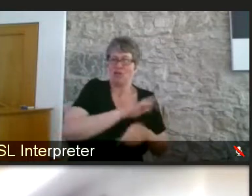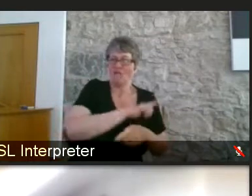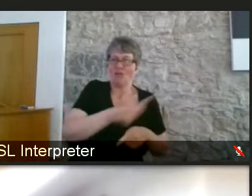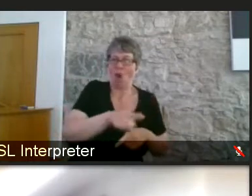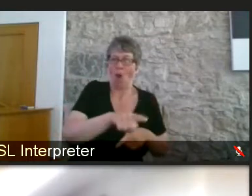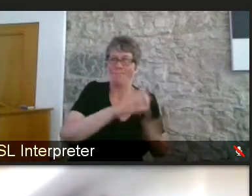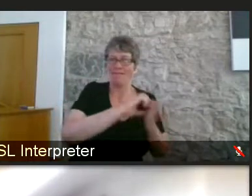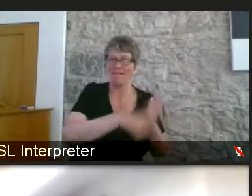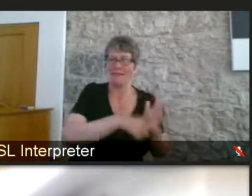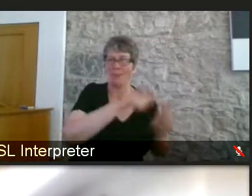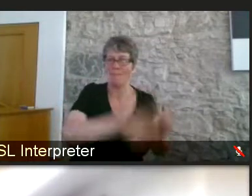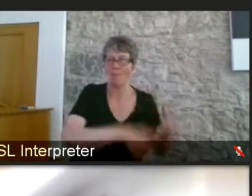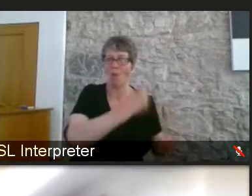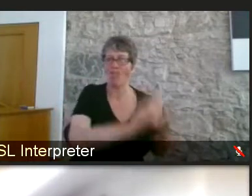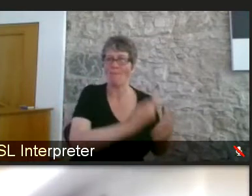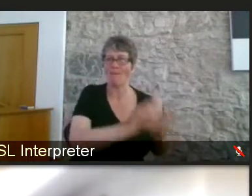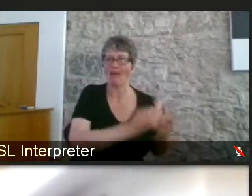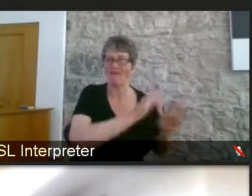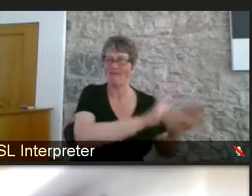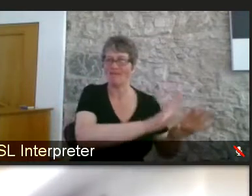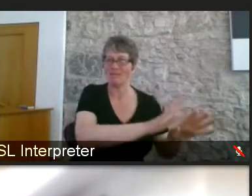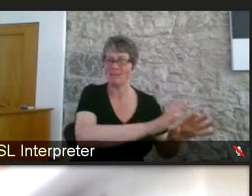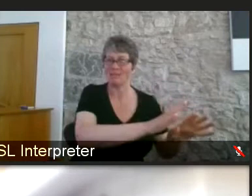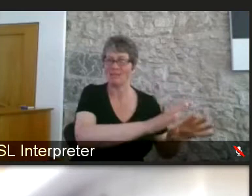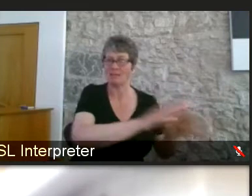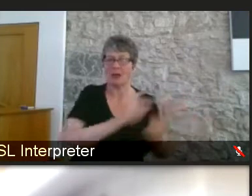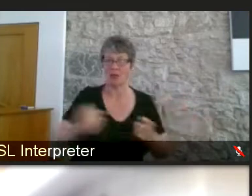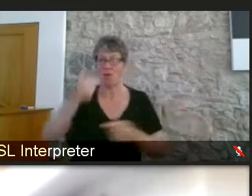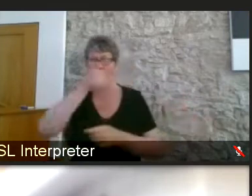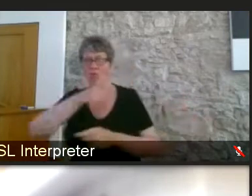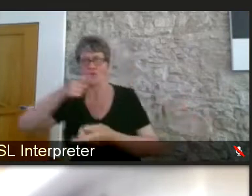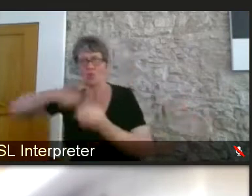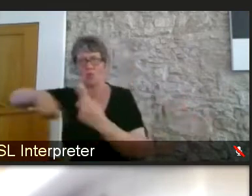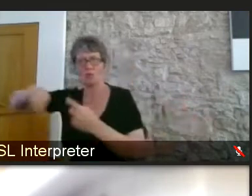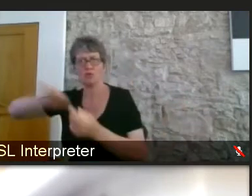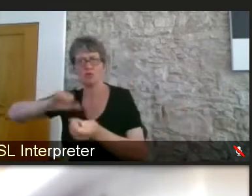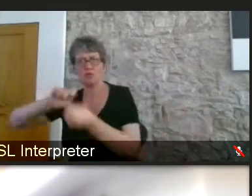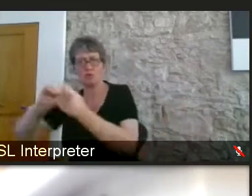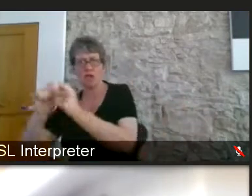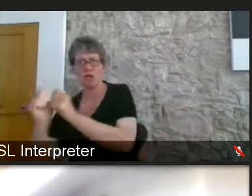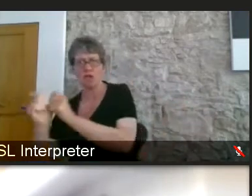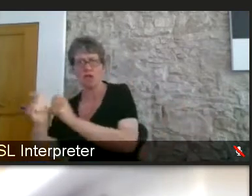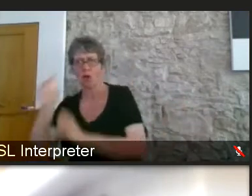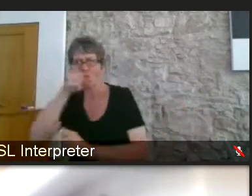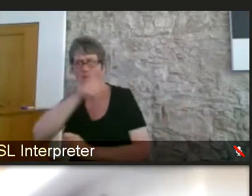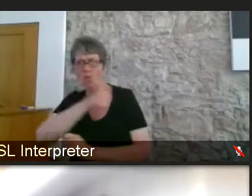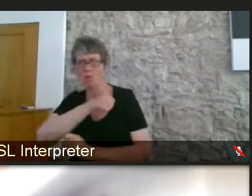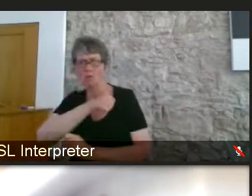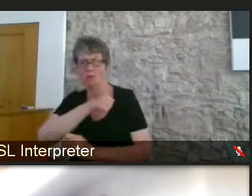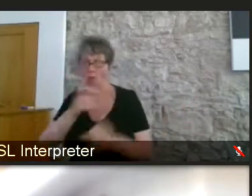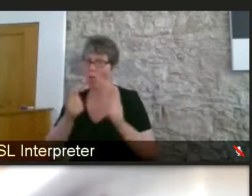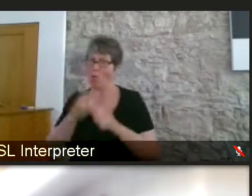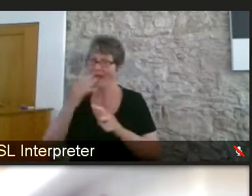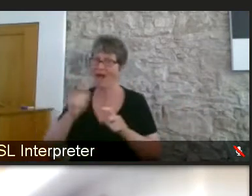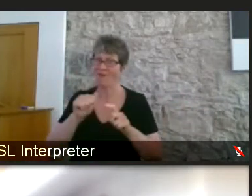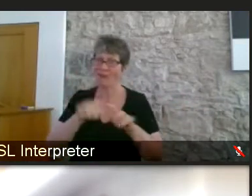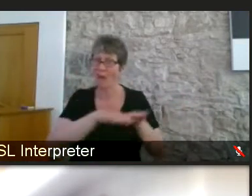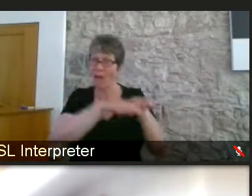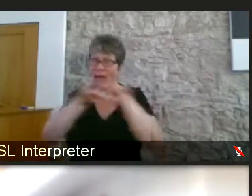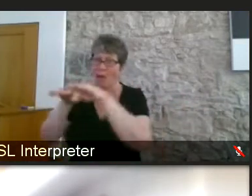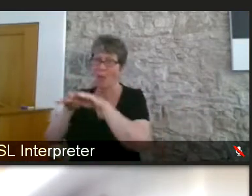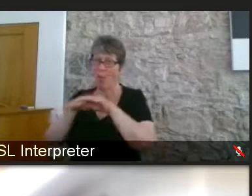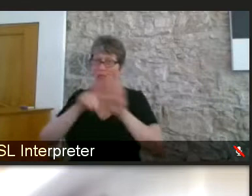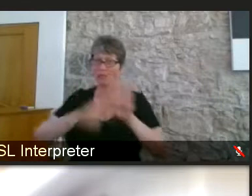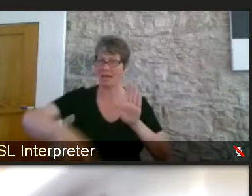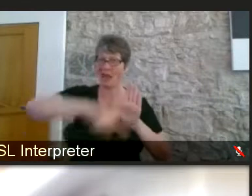making adjustments and they should be making adjustments apart from anything else we have the equality act with with all it's